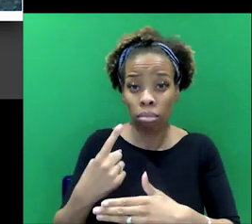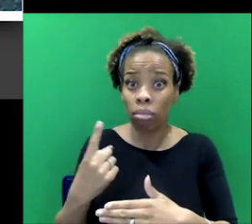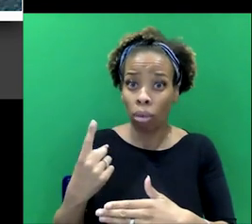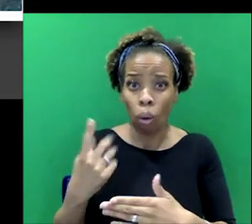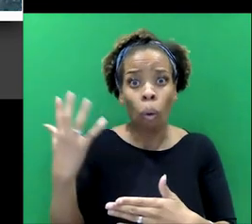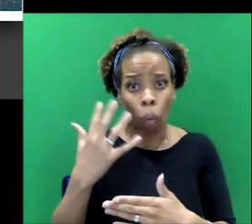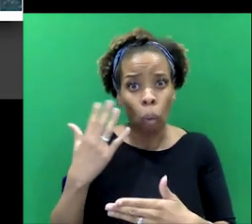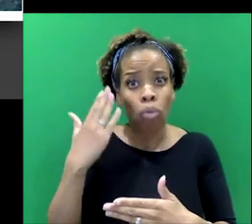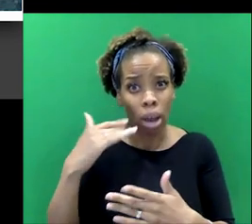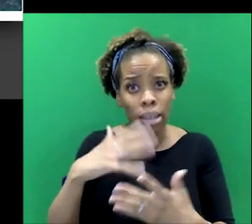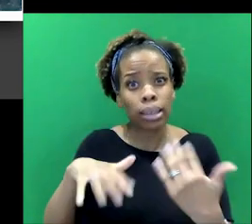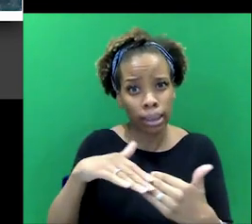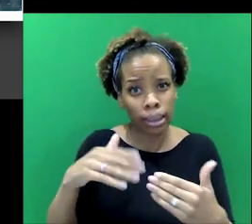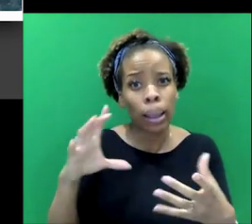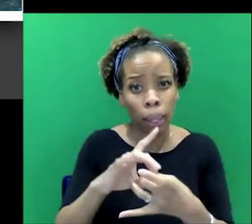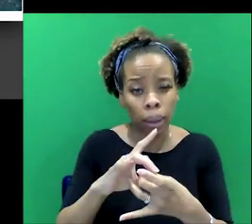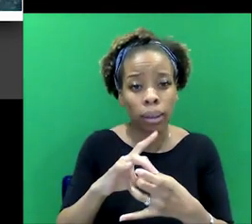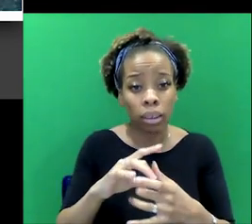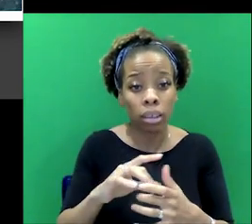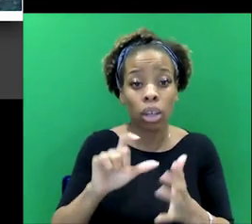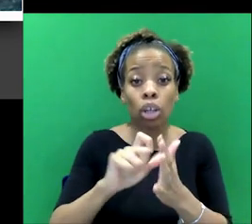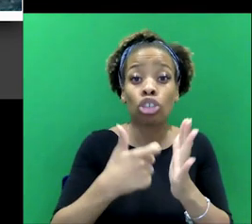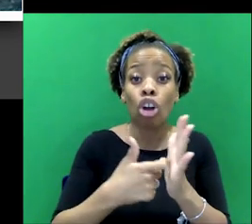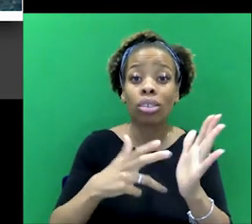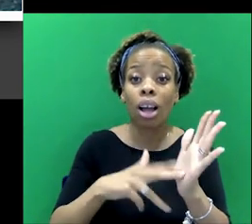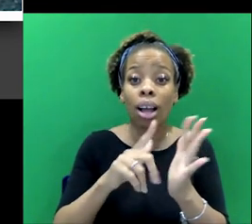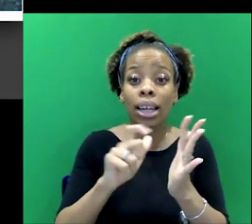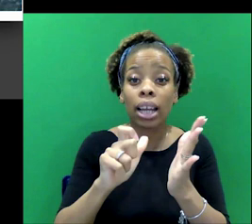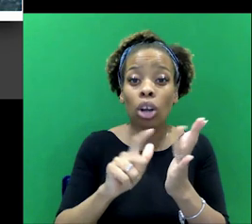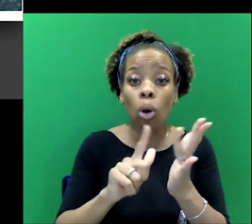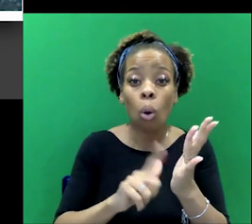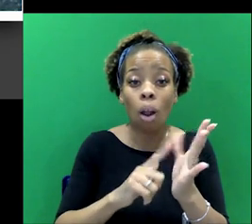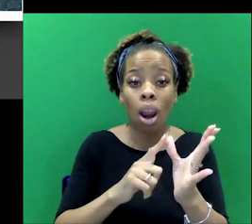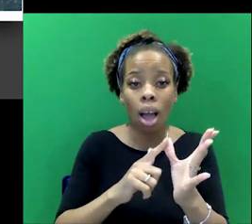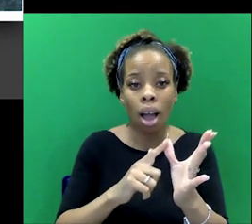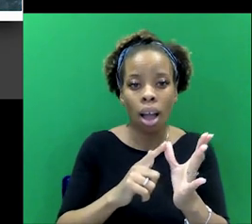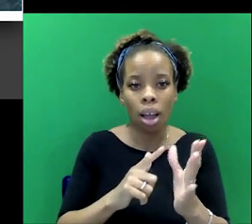So we have, like you say, Dr Nicola, who is, um,